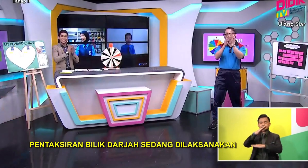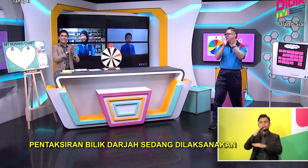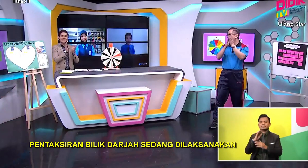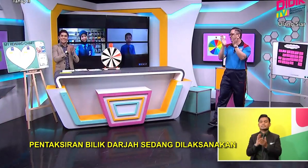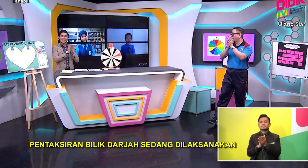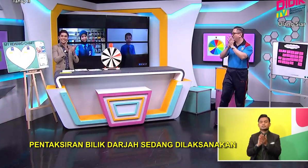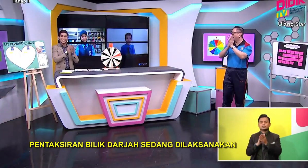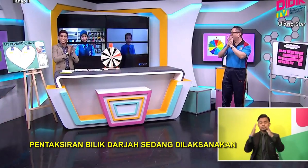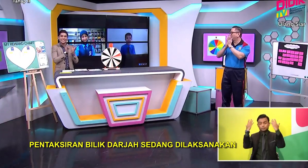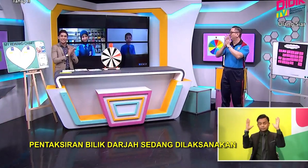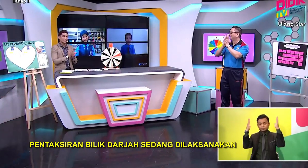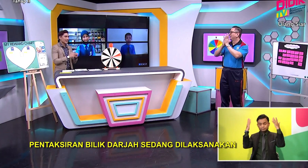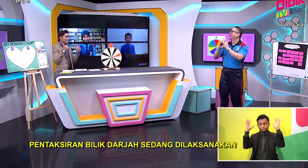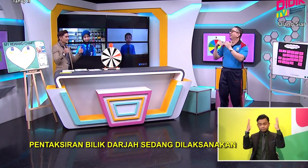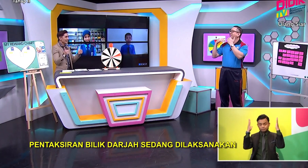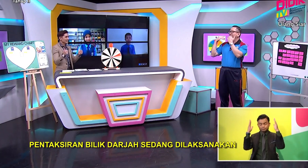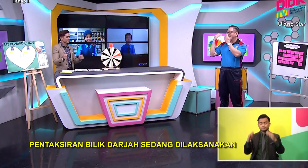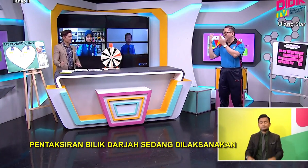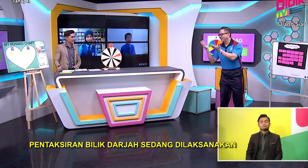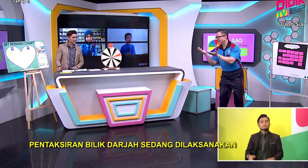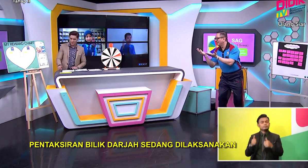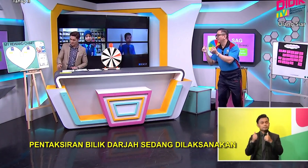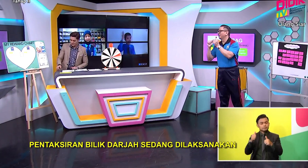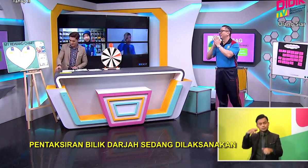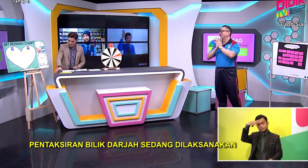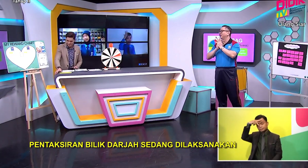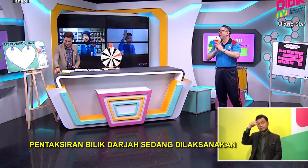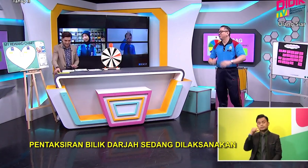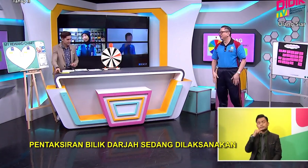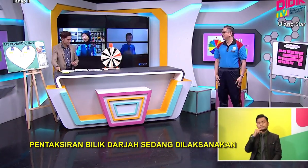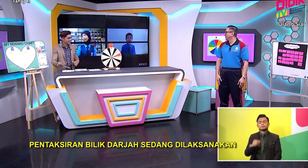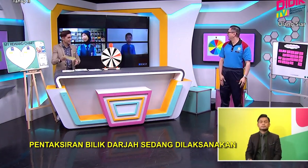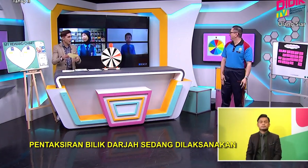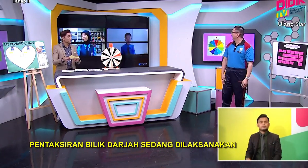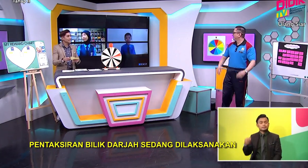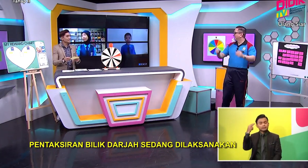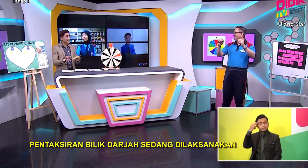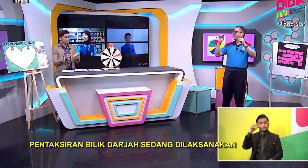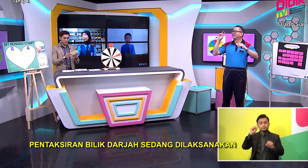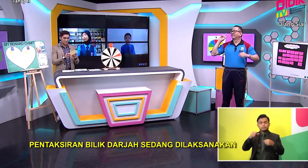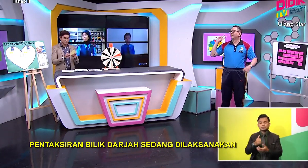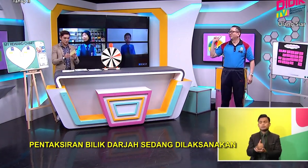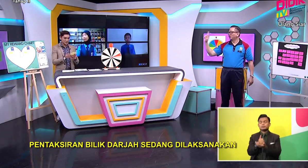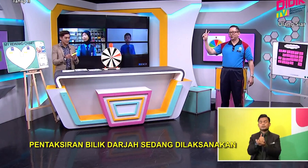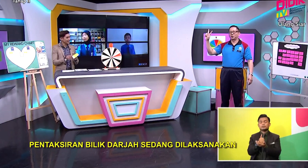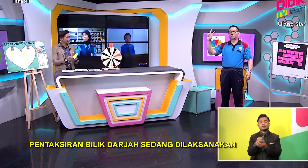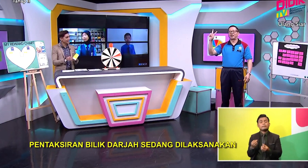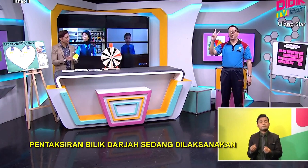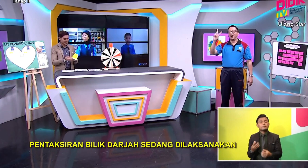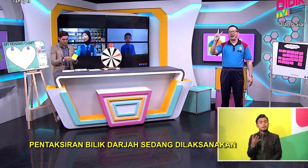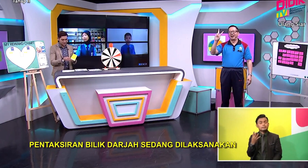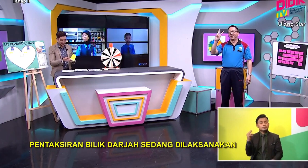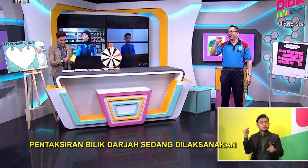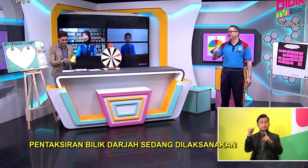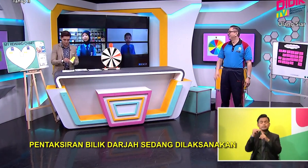Good job Well done, Peng Peng Again, Hanif Can you help me? How many stars do we give to Peng Peng? Two